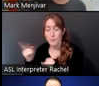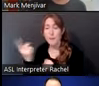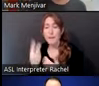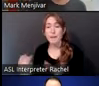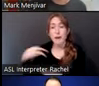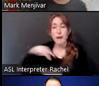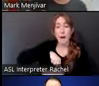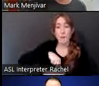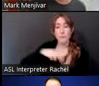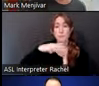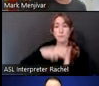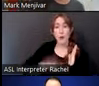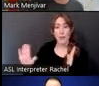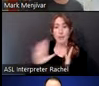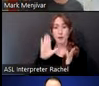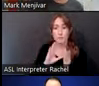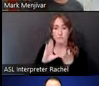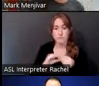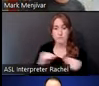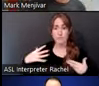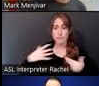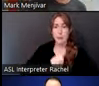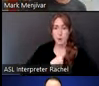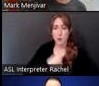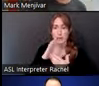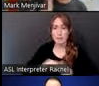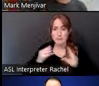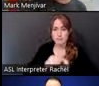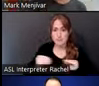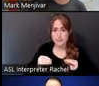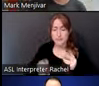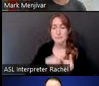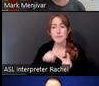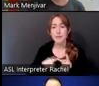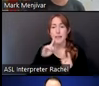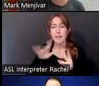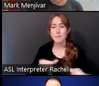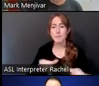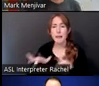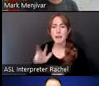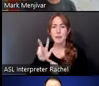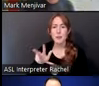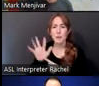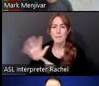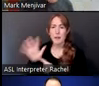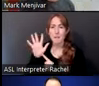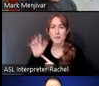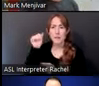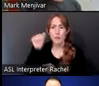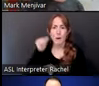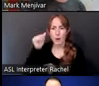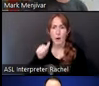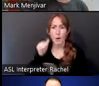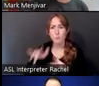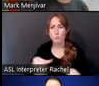summary of that, played the three to five minute, and then played the three to five minute audio excerpt. You can